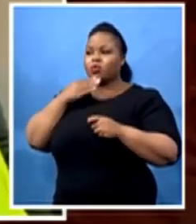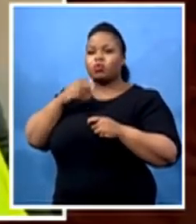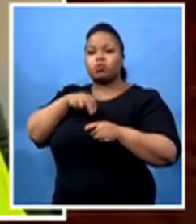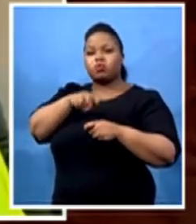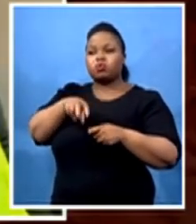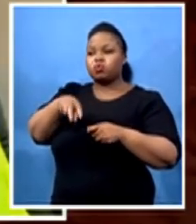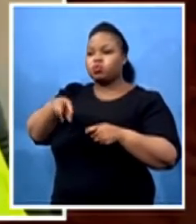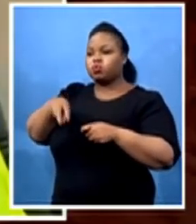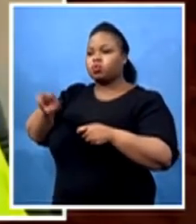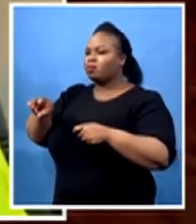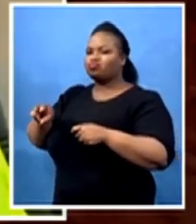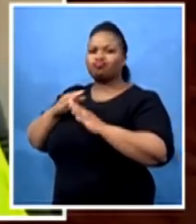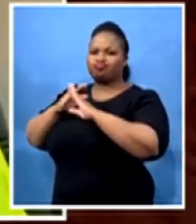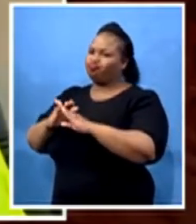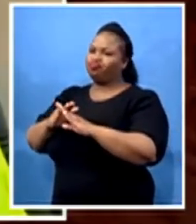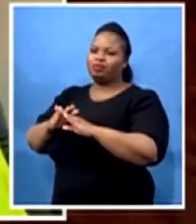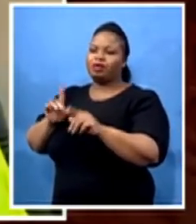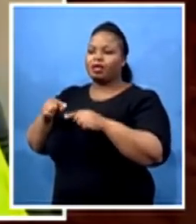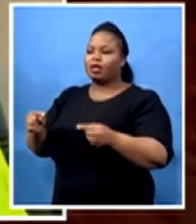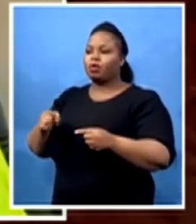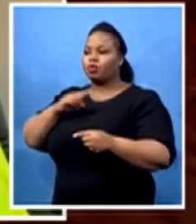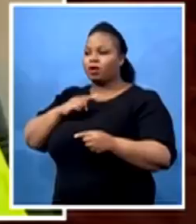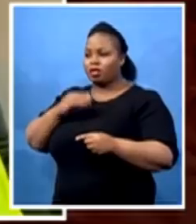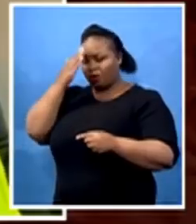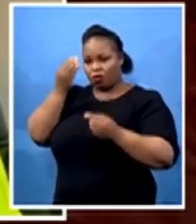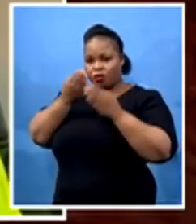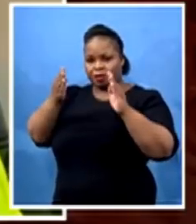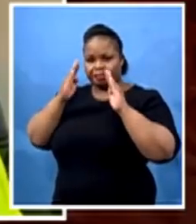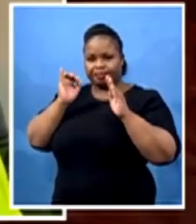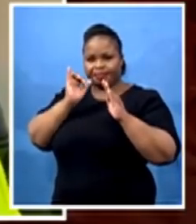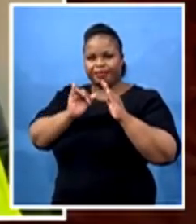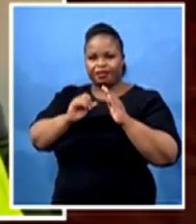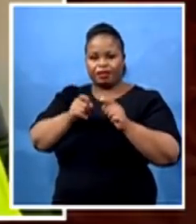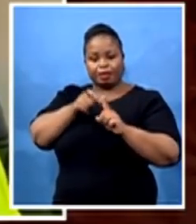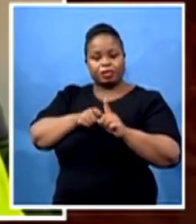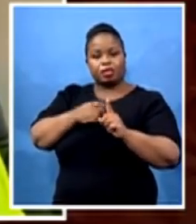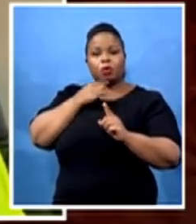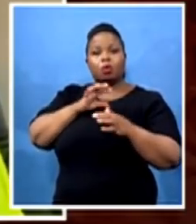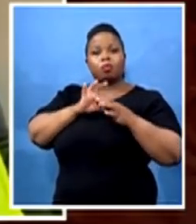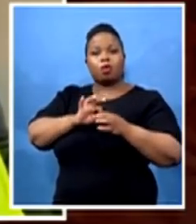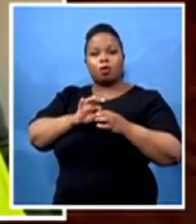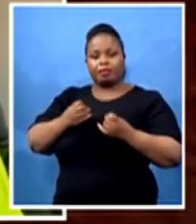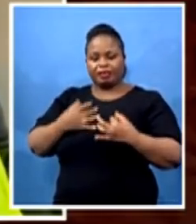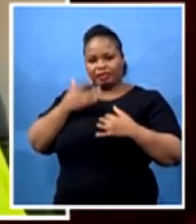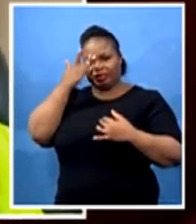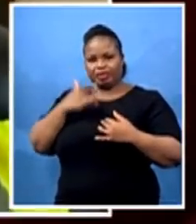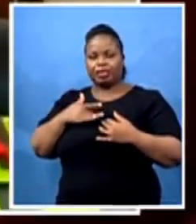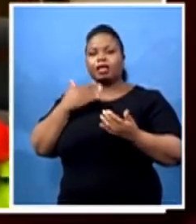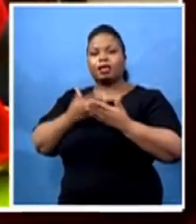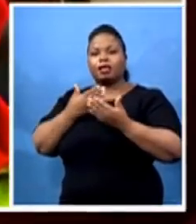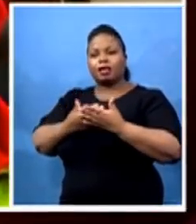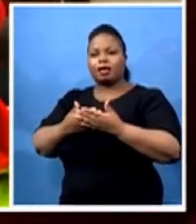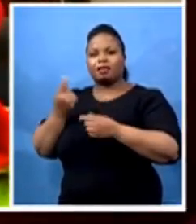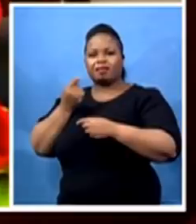And then once they have one who is infected at home, they will be able to isolate even in that realm. see. Well, that's our main focus